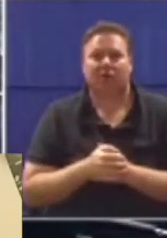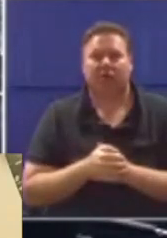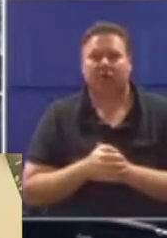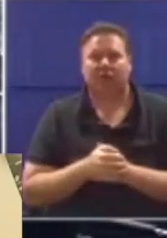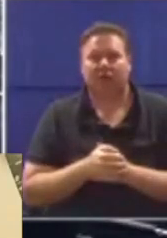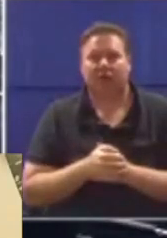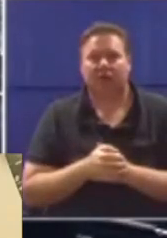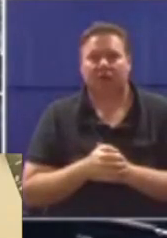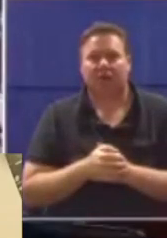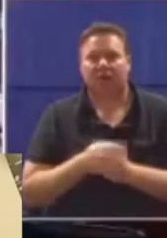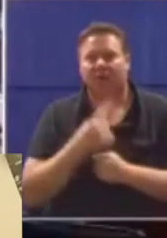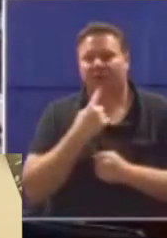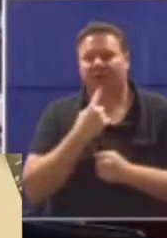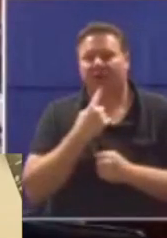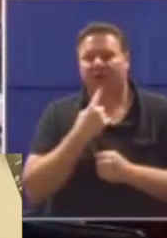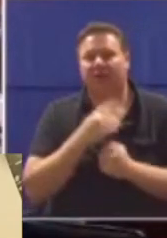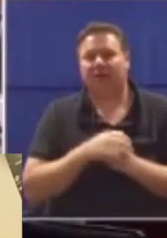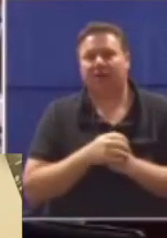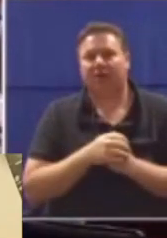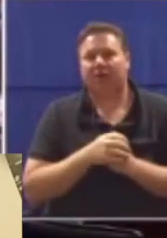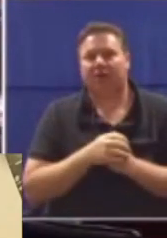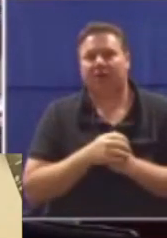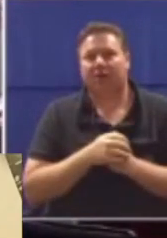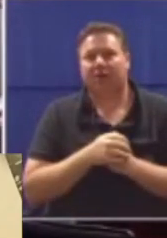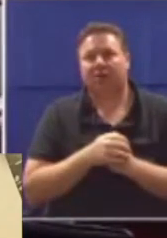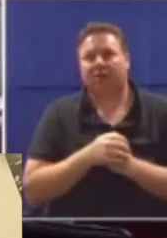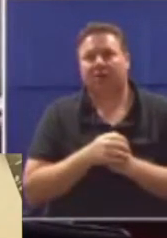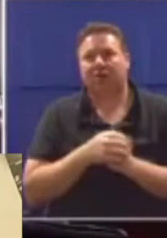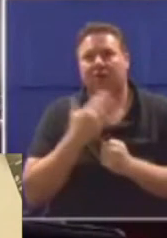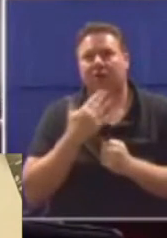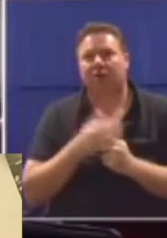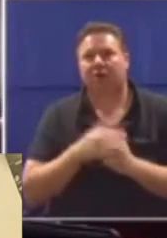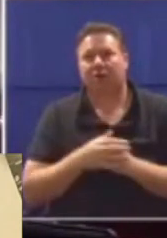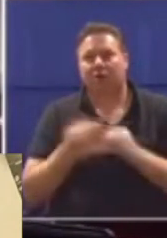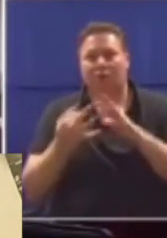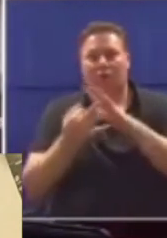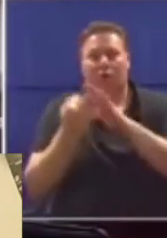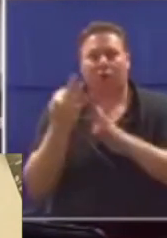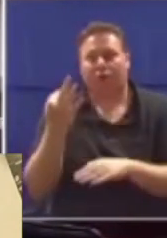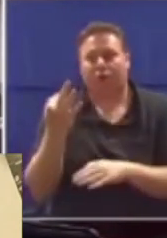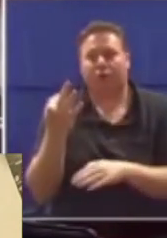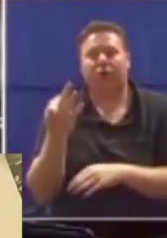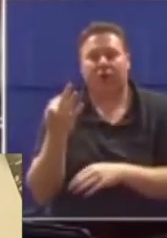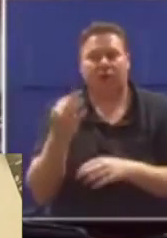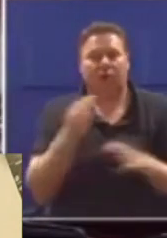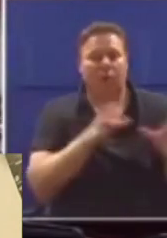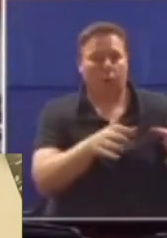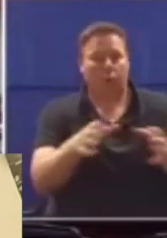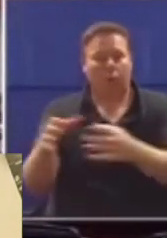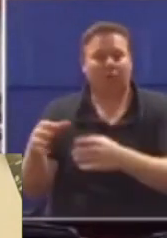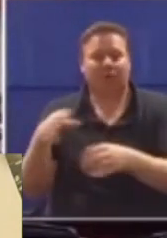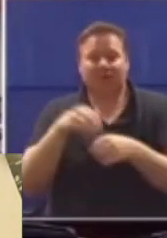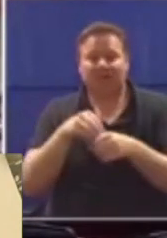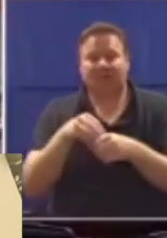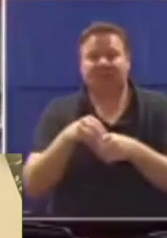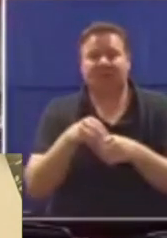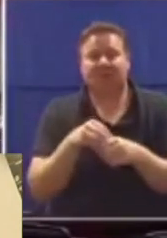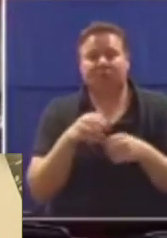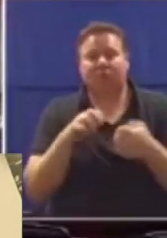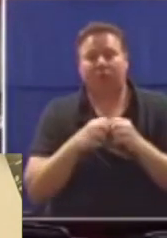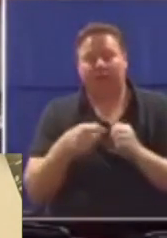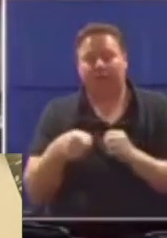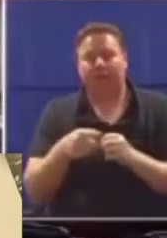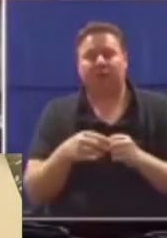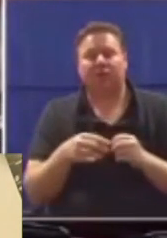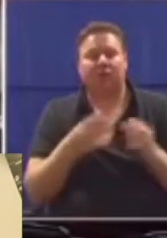Sege la monga, mainly three institutions were on the dock during the State Capture Commission. Number one, your